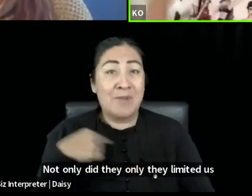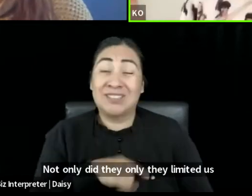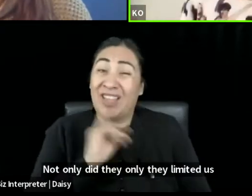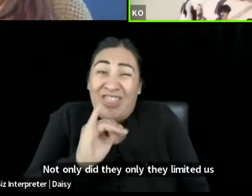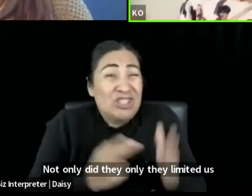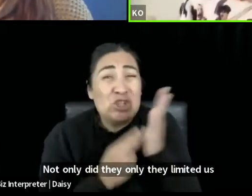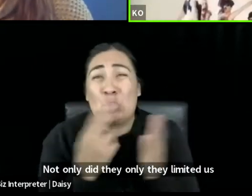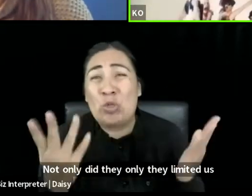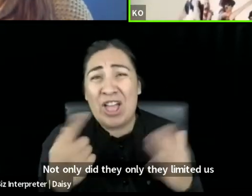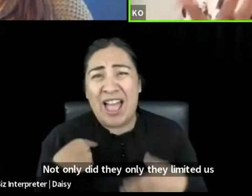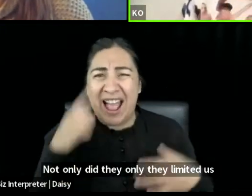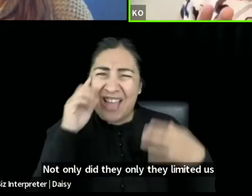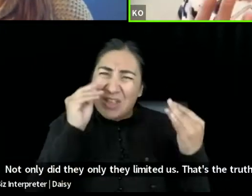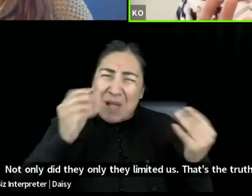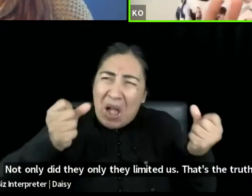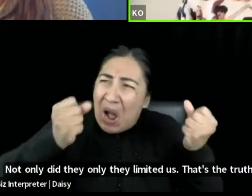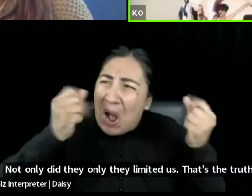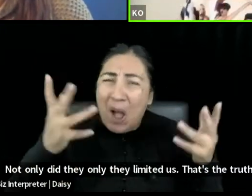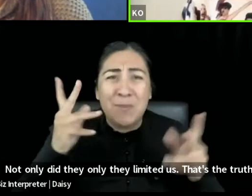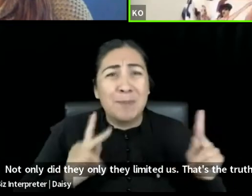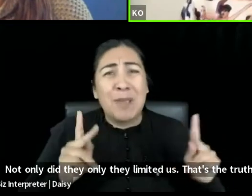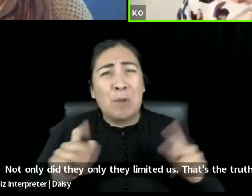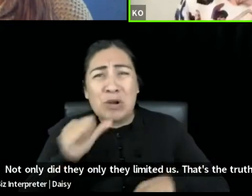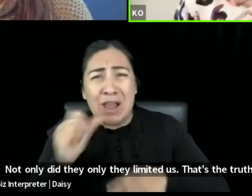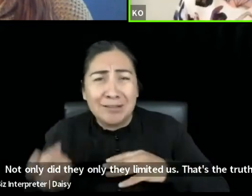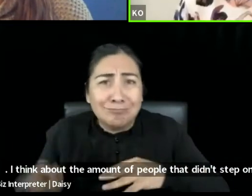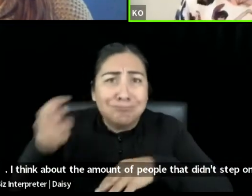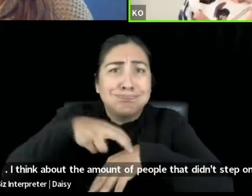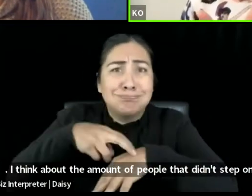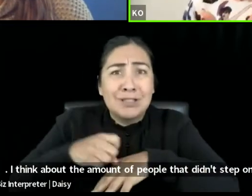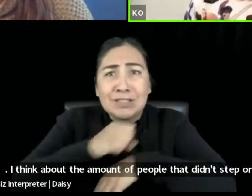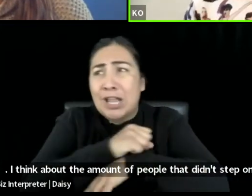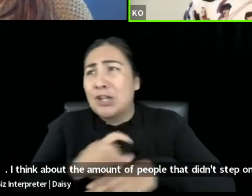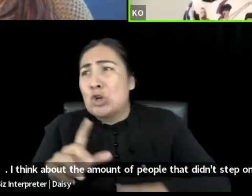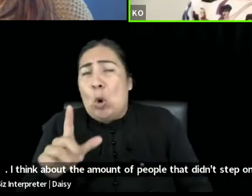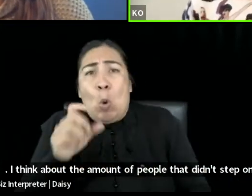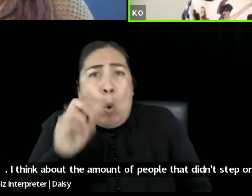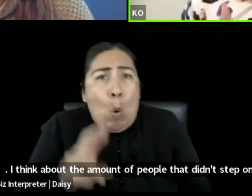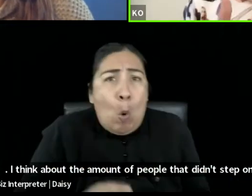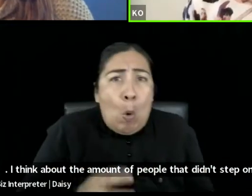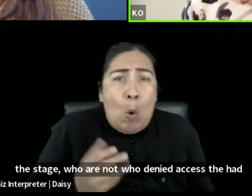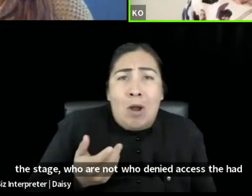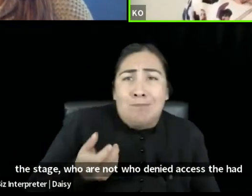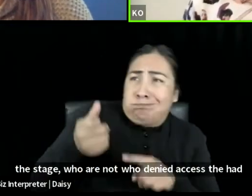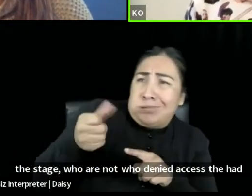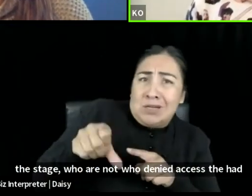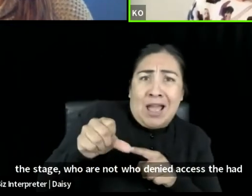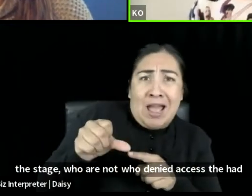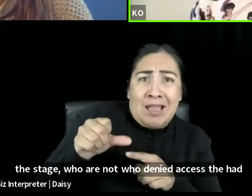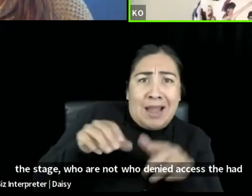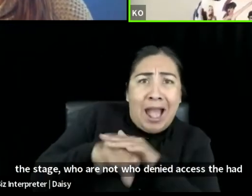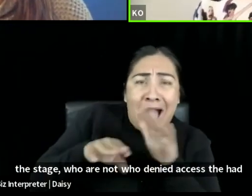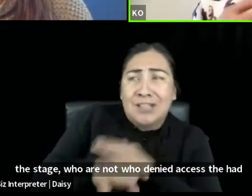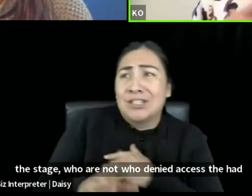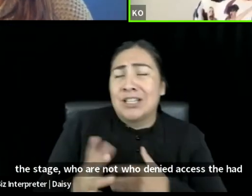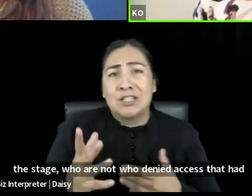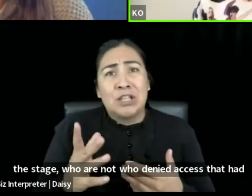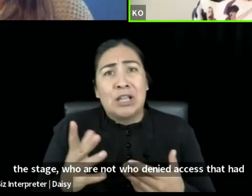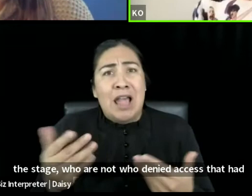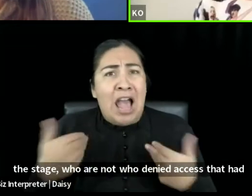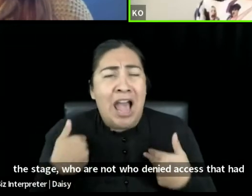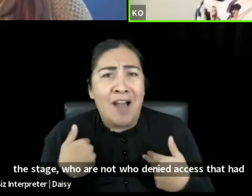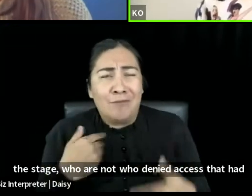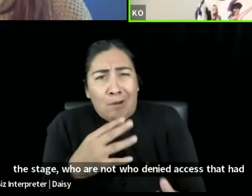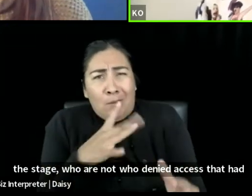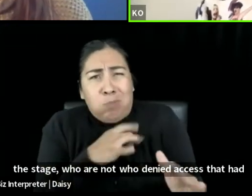I think about the amount of people that didn't step on the stage who were not, who were denied access that had incredible stories to tell, um, who had lived